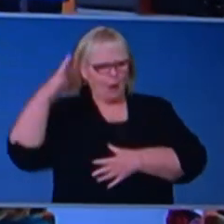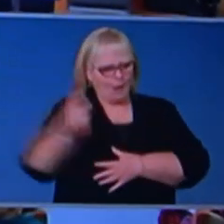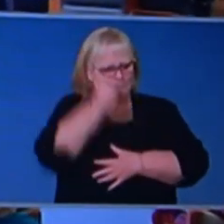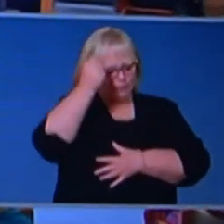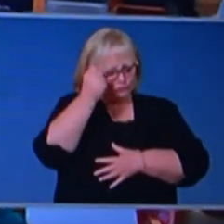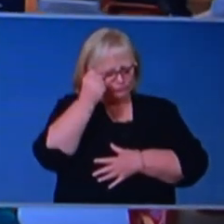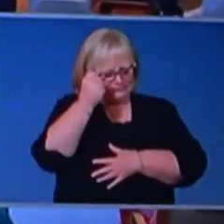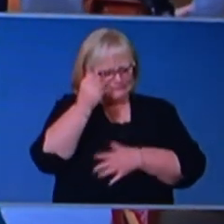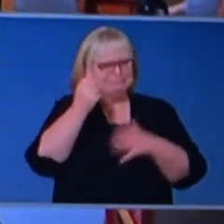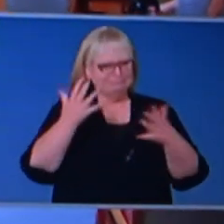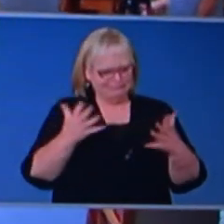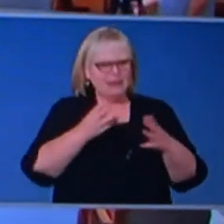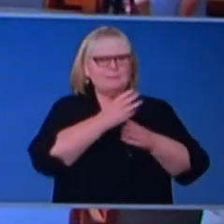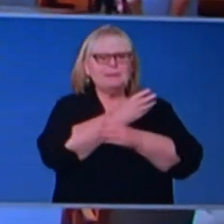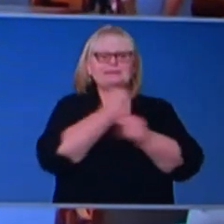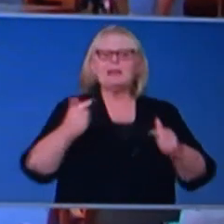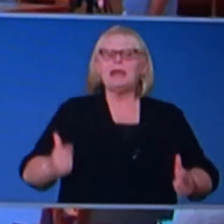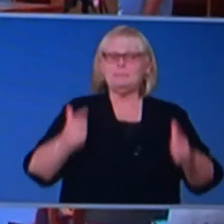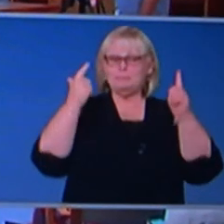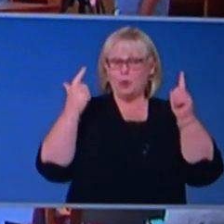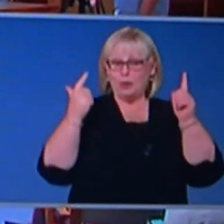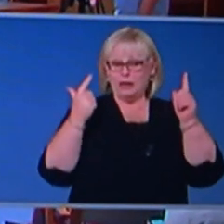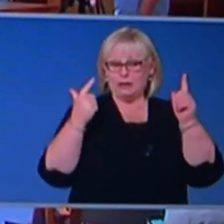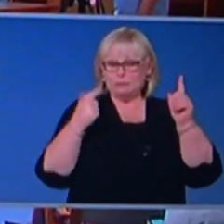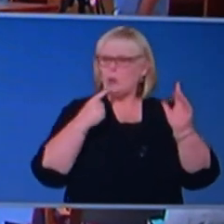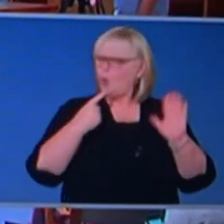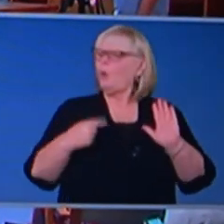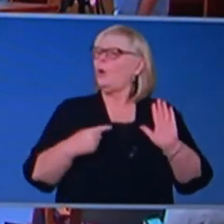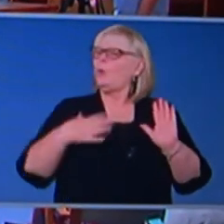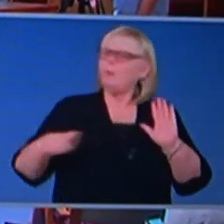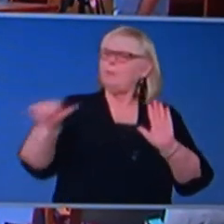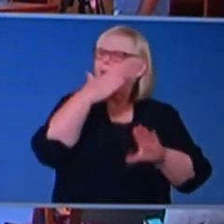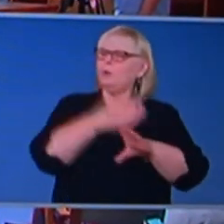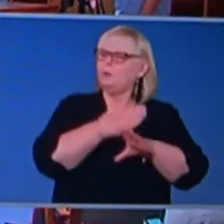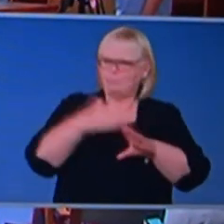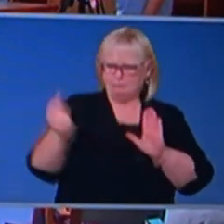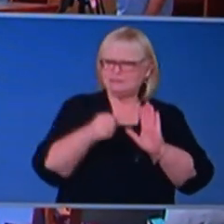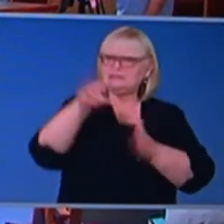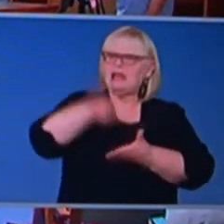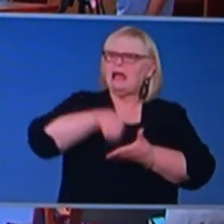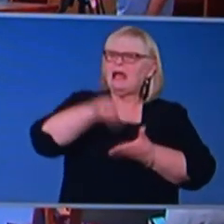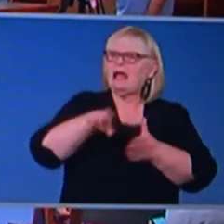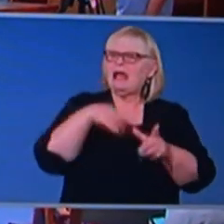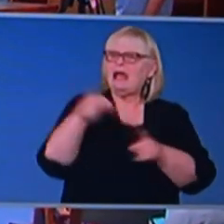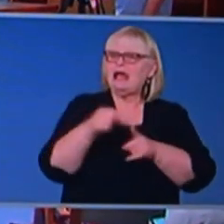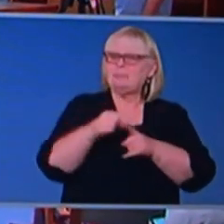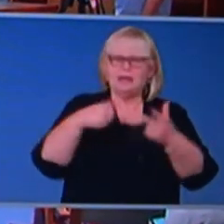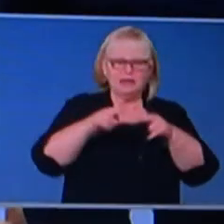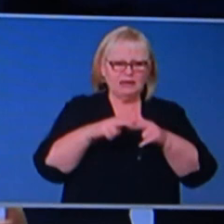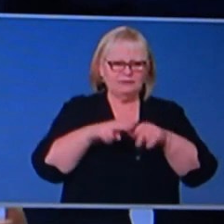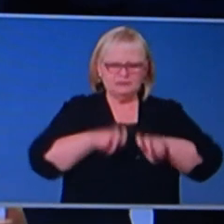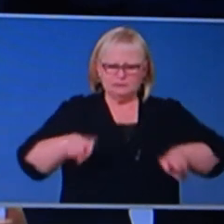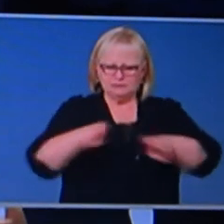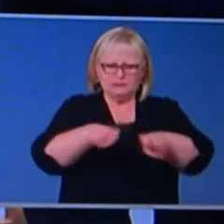encourage, there are, there are reports of some employers who are making it a requirement of people coming back to work, if you're going to have everyone sitting in the same office or